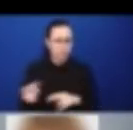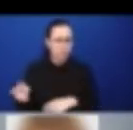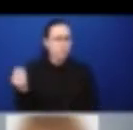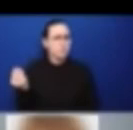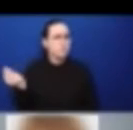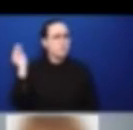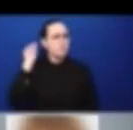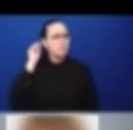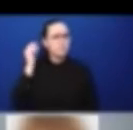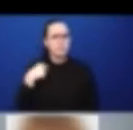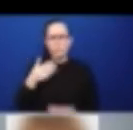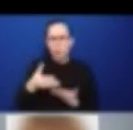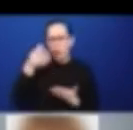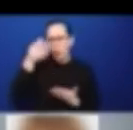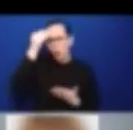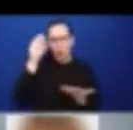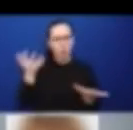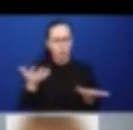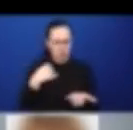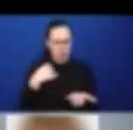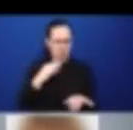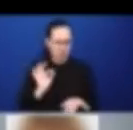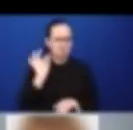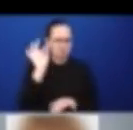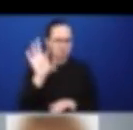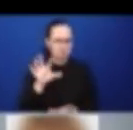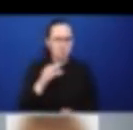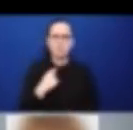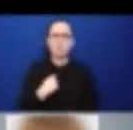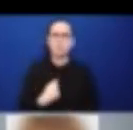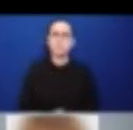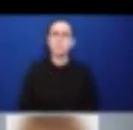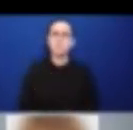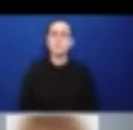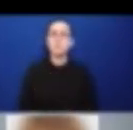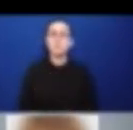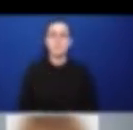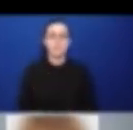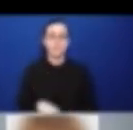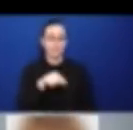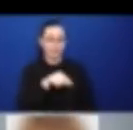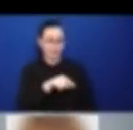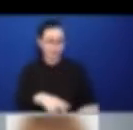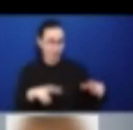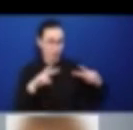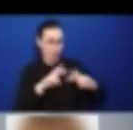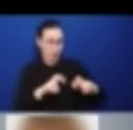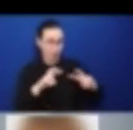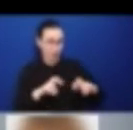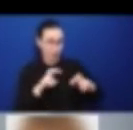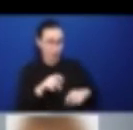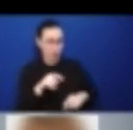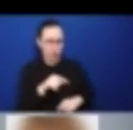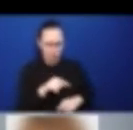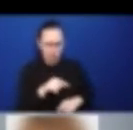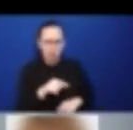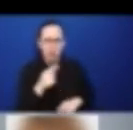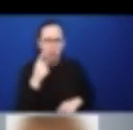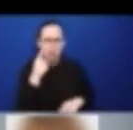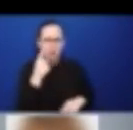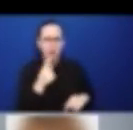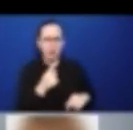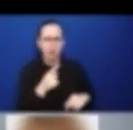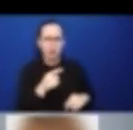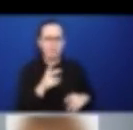actually brought to light more questions than it provided answers to. So, one question that came to mind to me is,